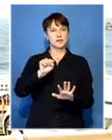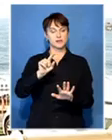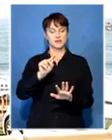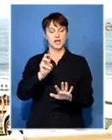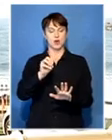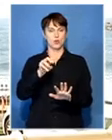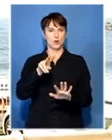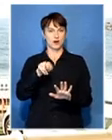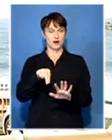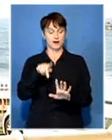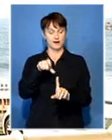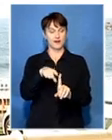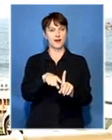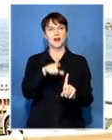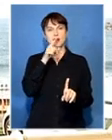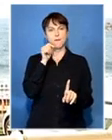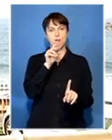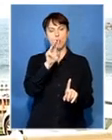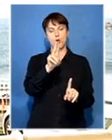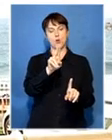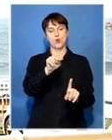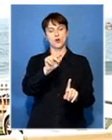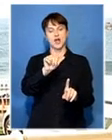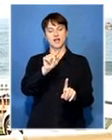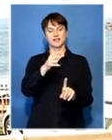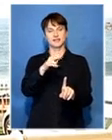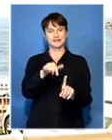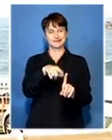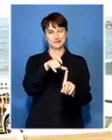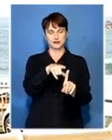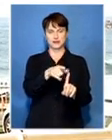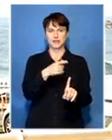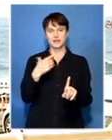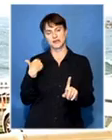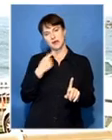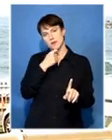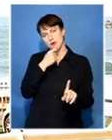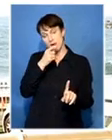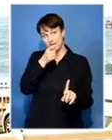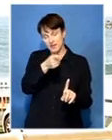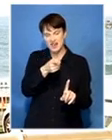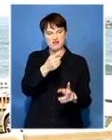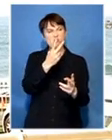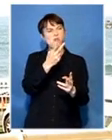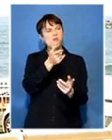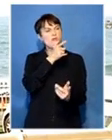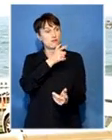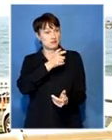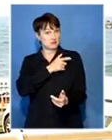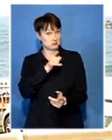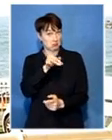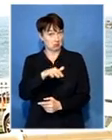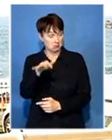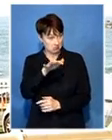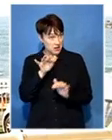or not tipping or said to be our eyes there to see as to how things going this morning we're not to tell us have